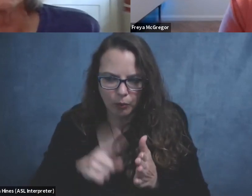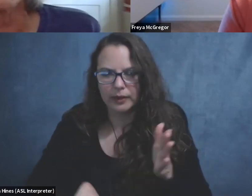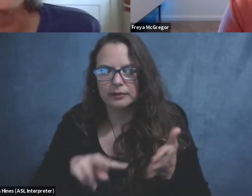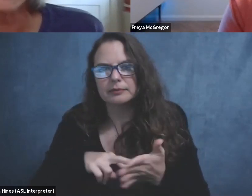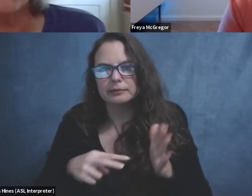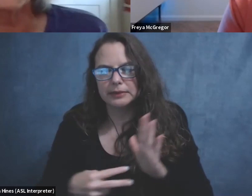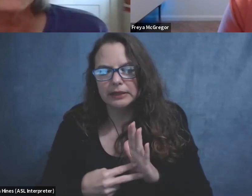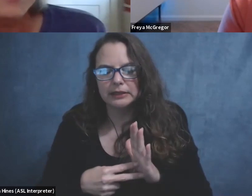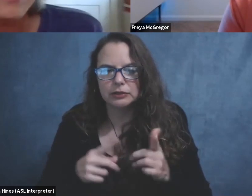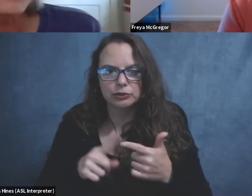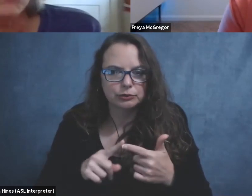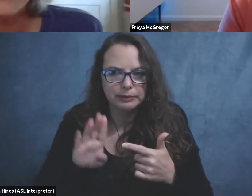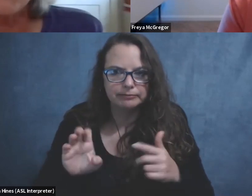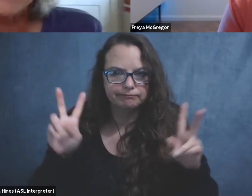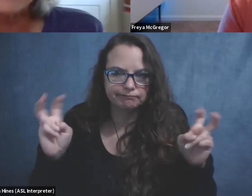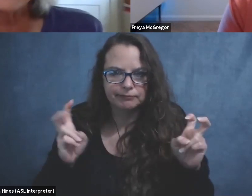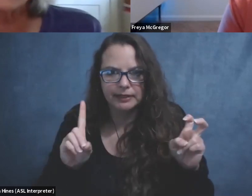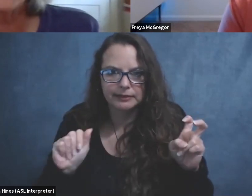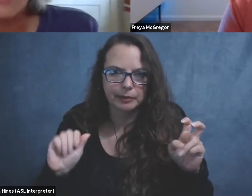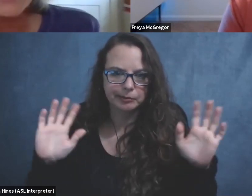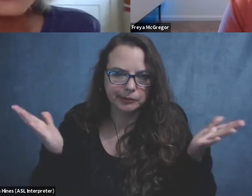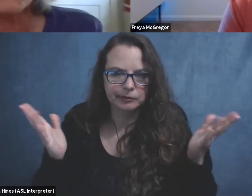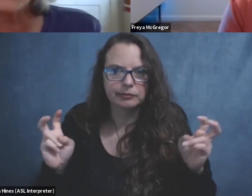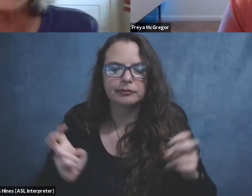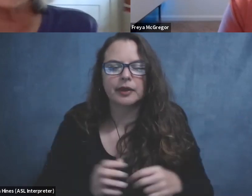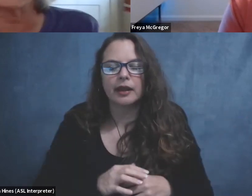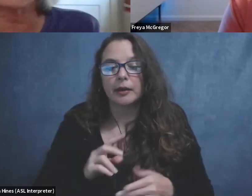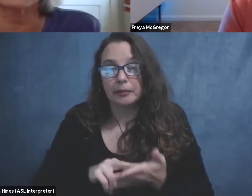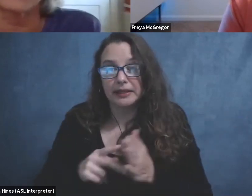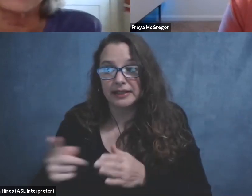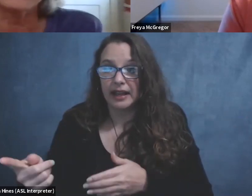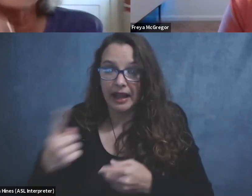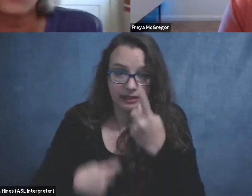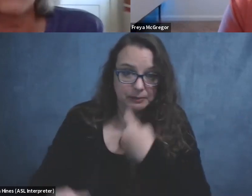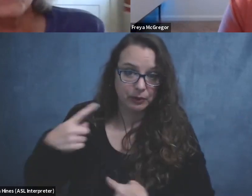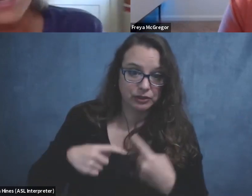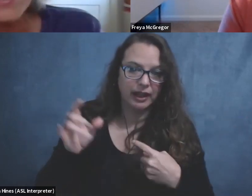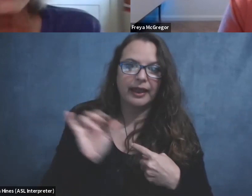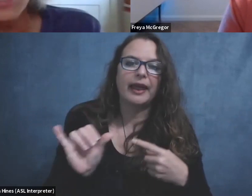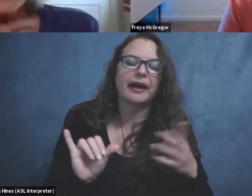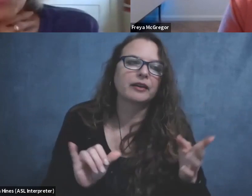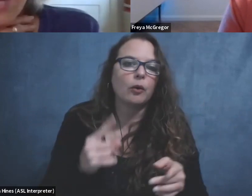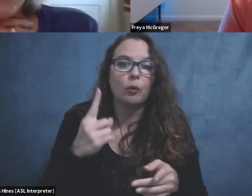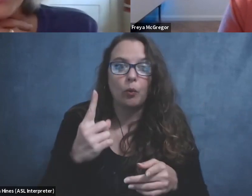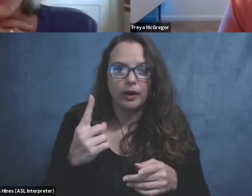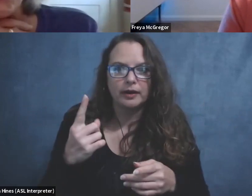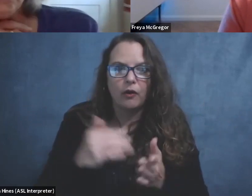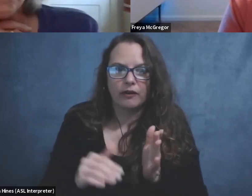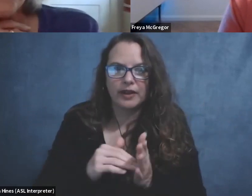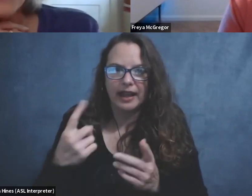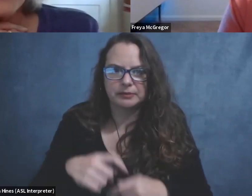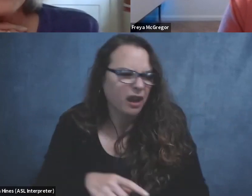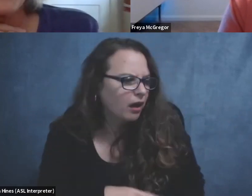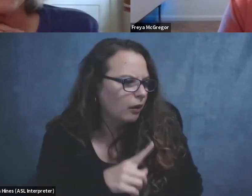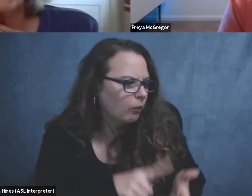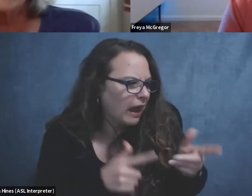disabled. And so what that means is when they ask me questions, like the, when I get a lot is what happened to you,